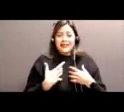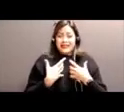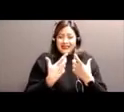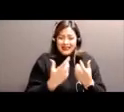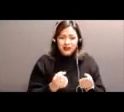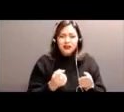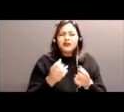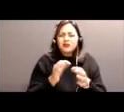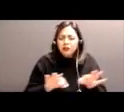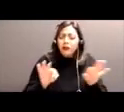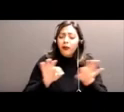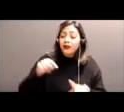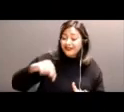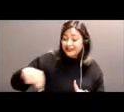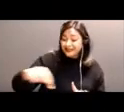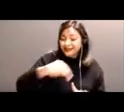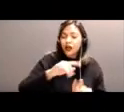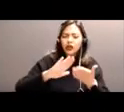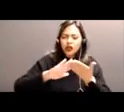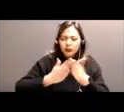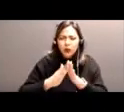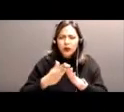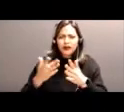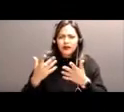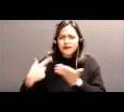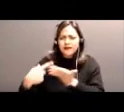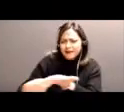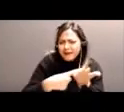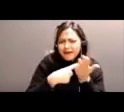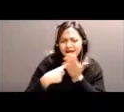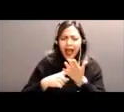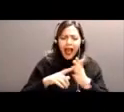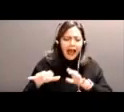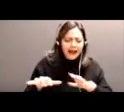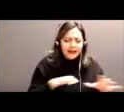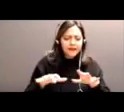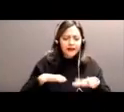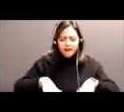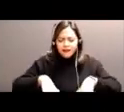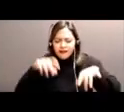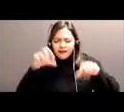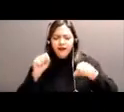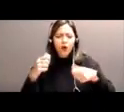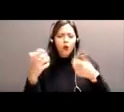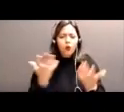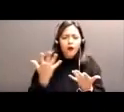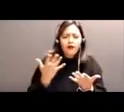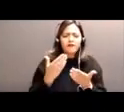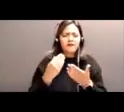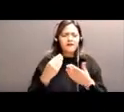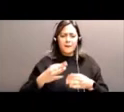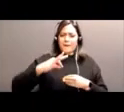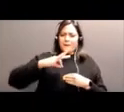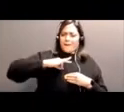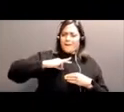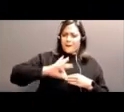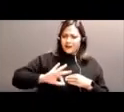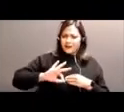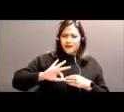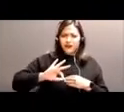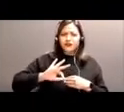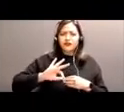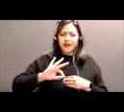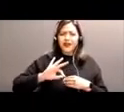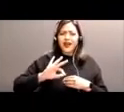feel would be beneficial to improve the quality of life here? Don't think about it as health care.